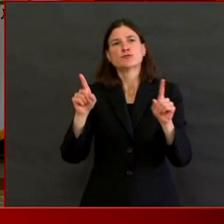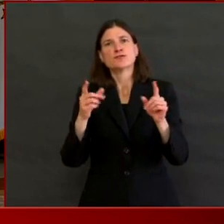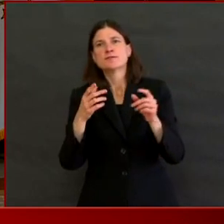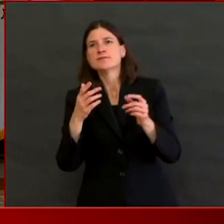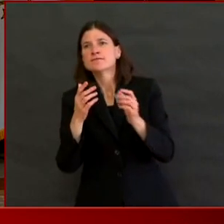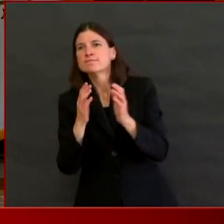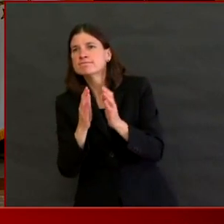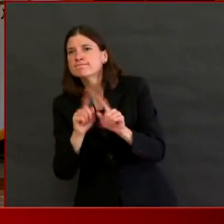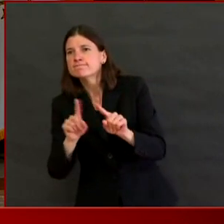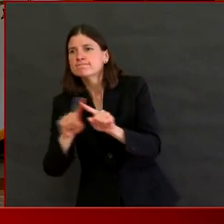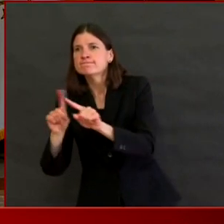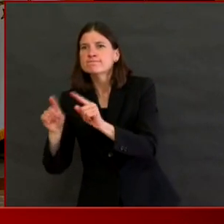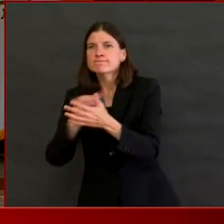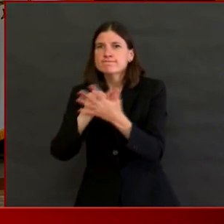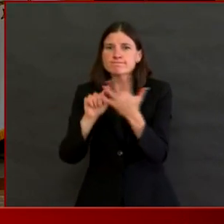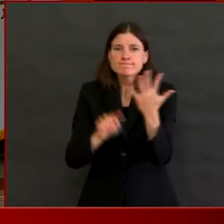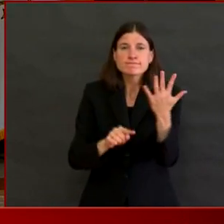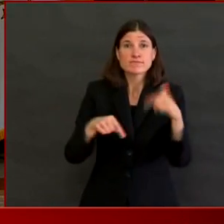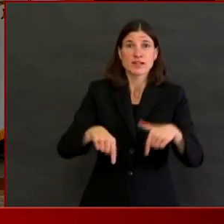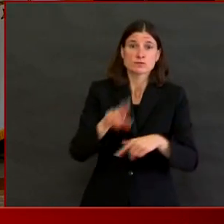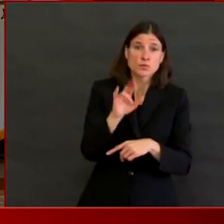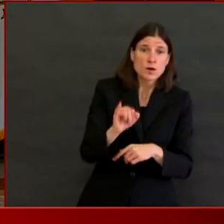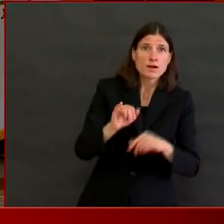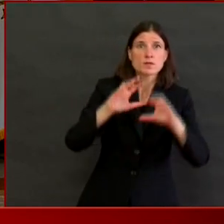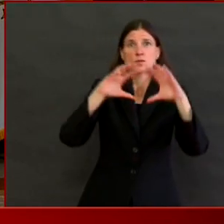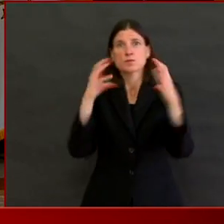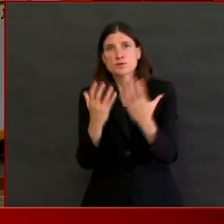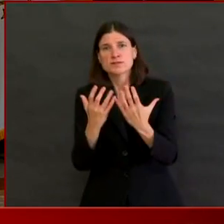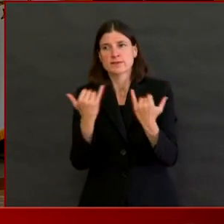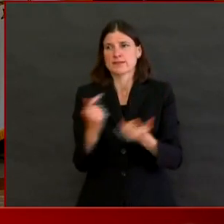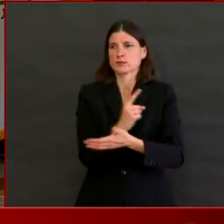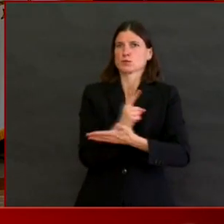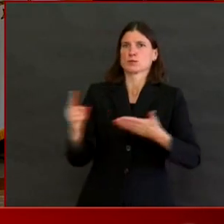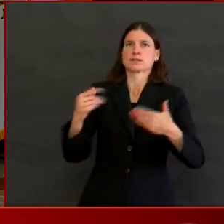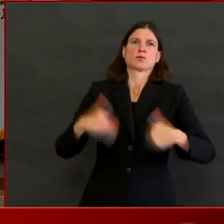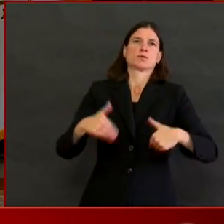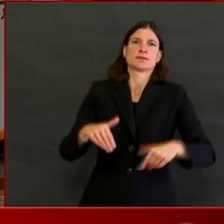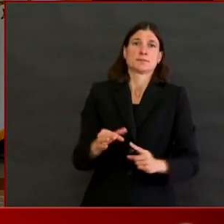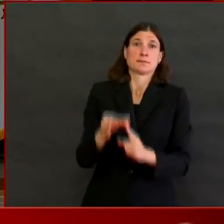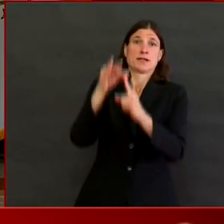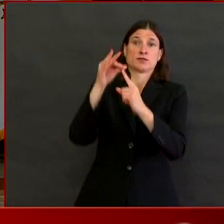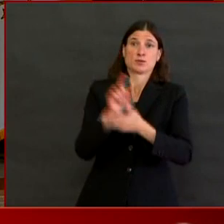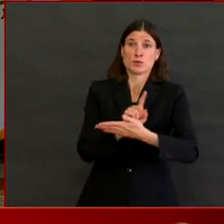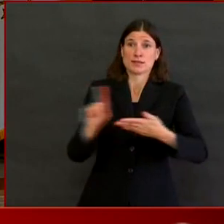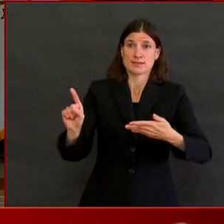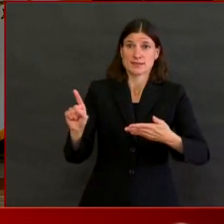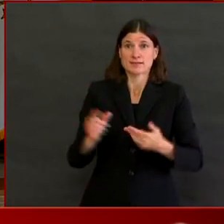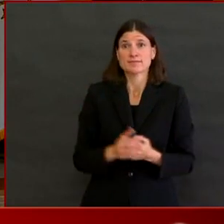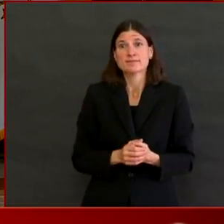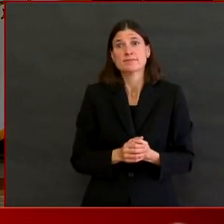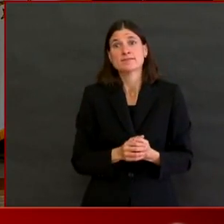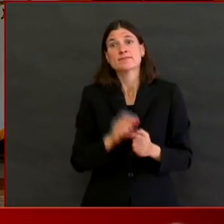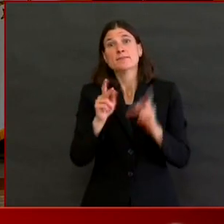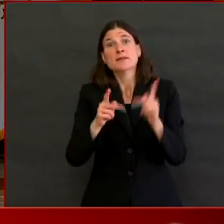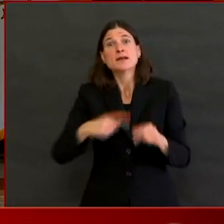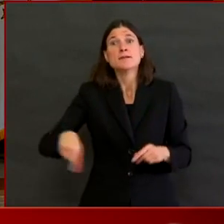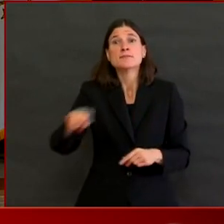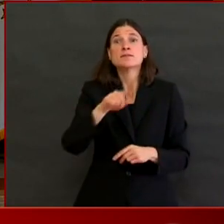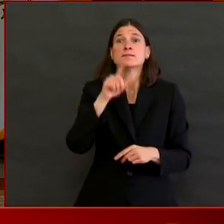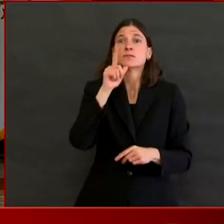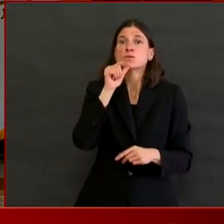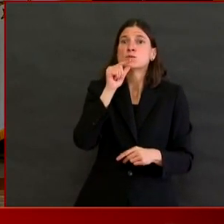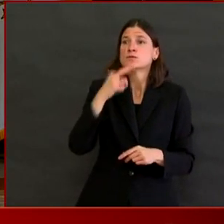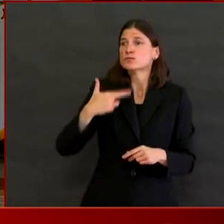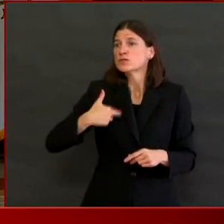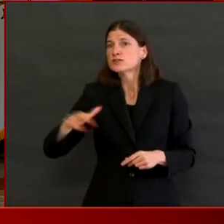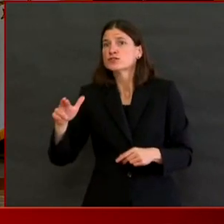faith is one of the types of foundations that we need to lean on to ground ourselves